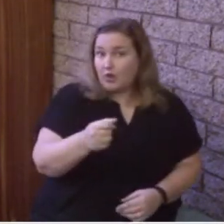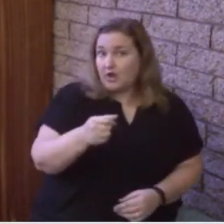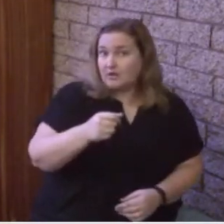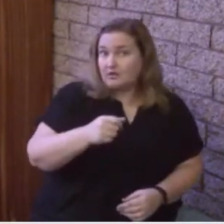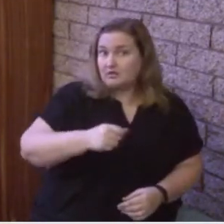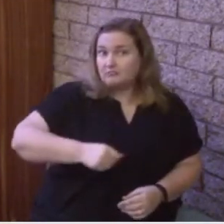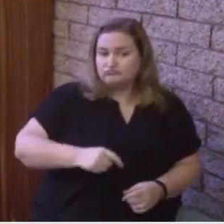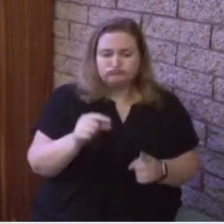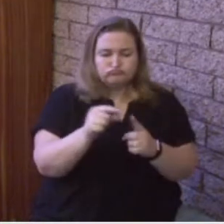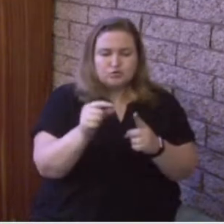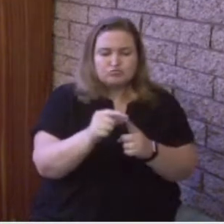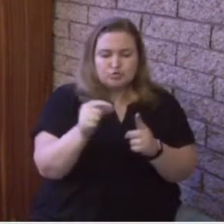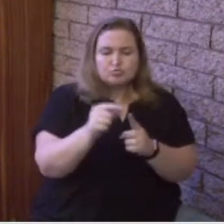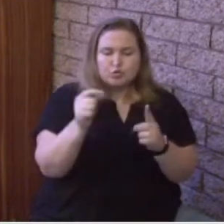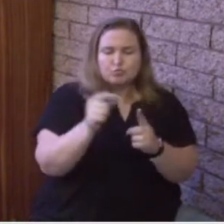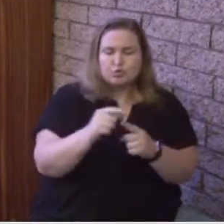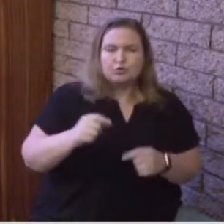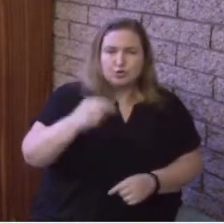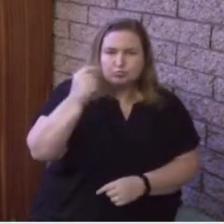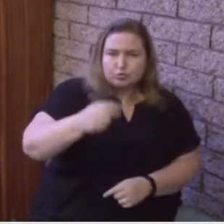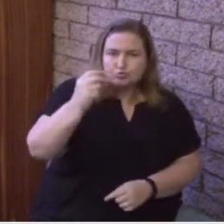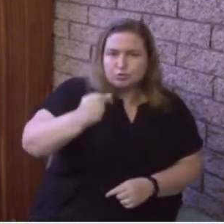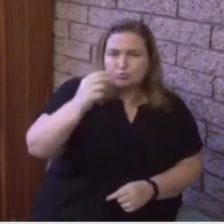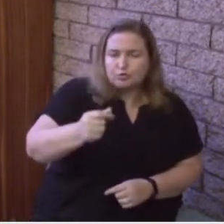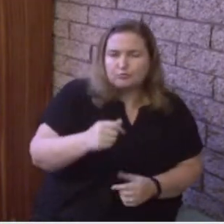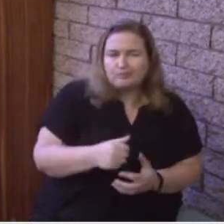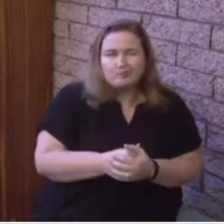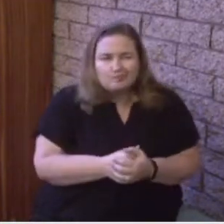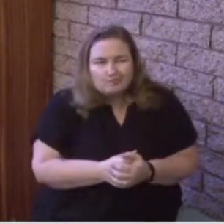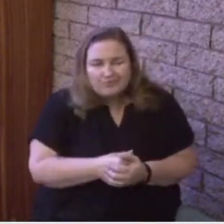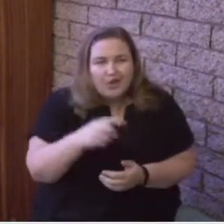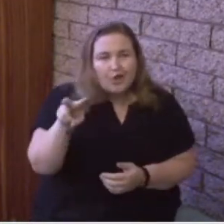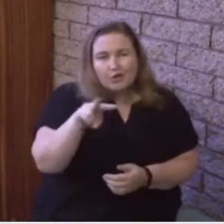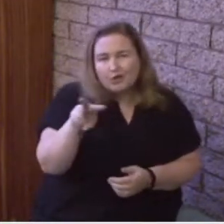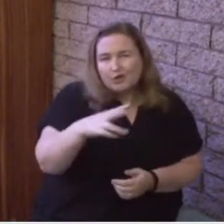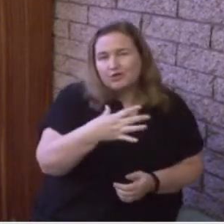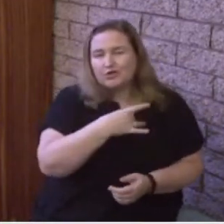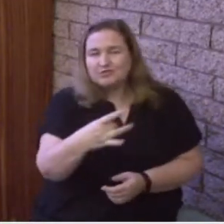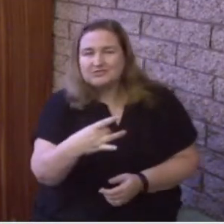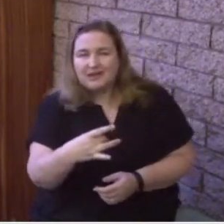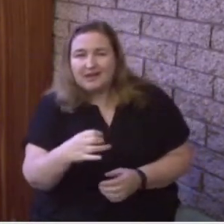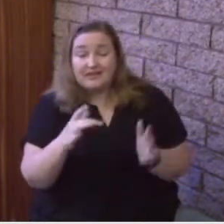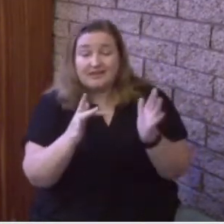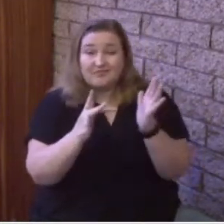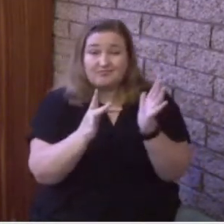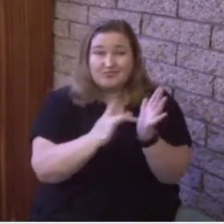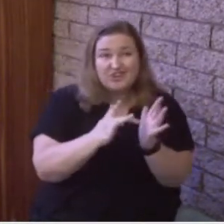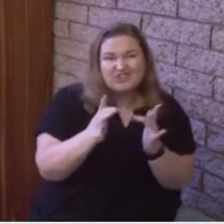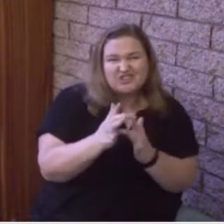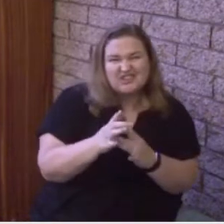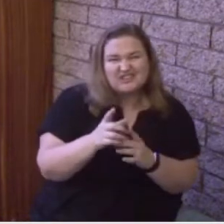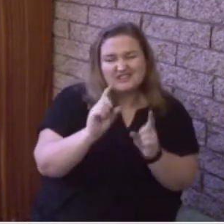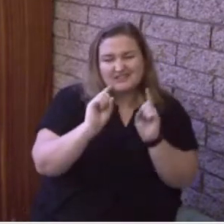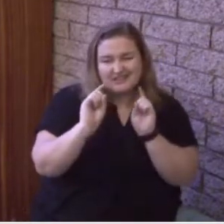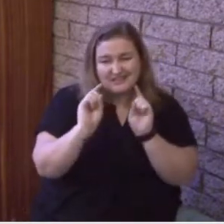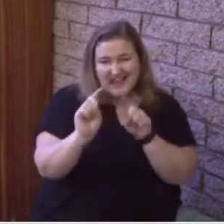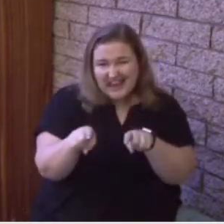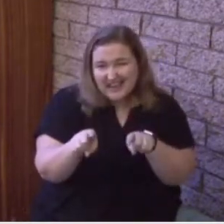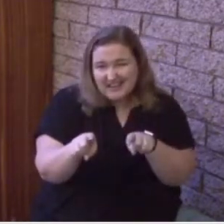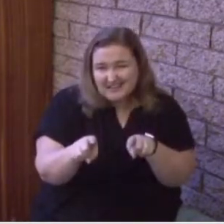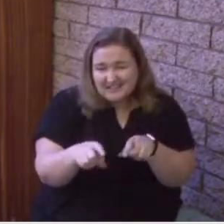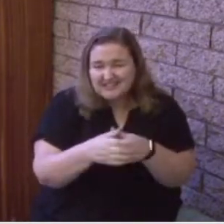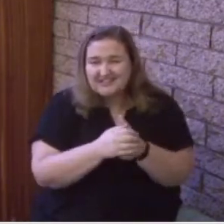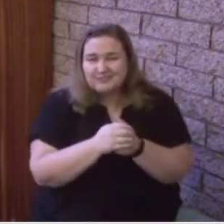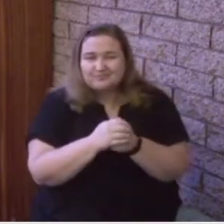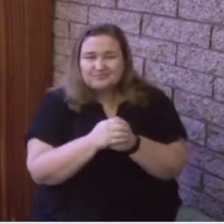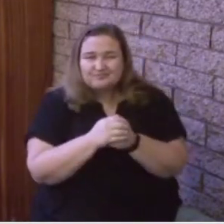it word for word, and we don't stop to study, it would seem that Jesus' answer that he's already given might be a little